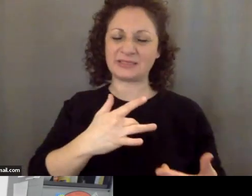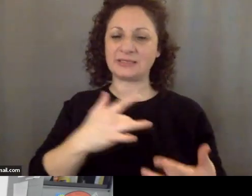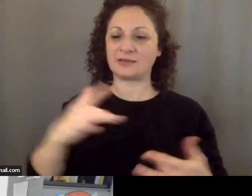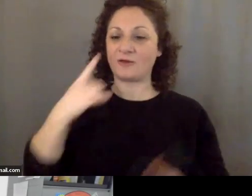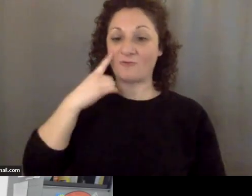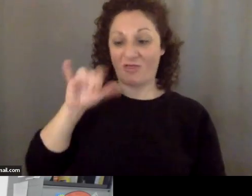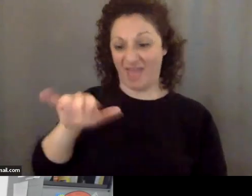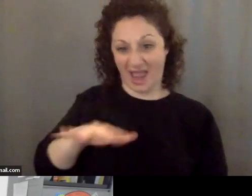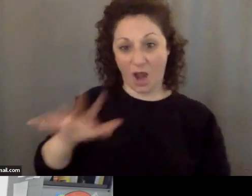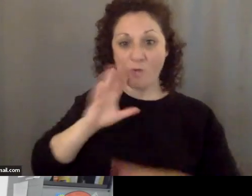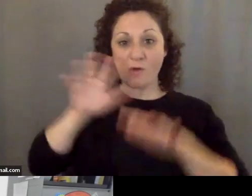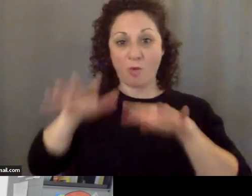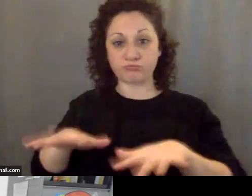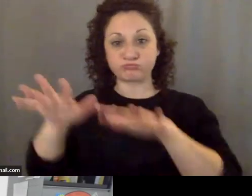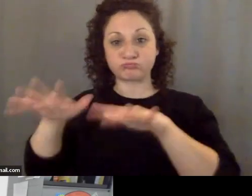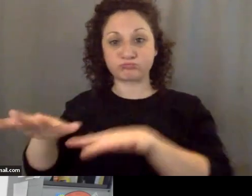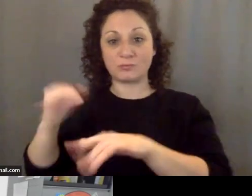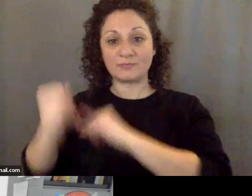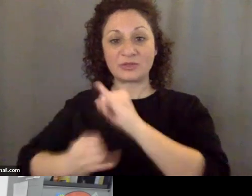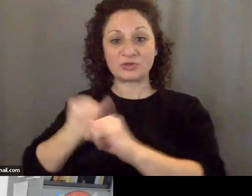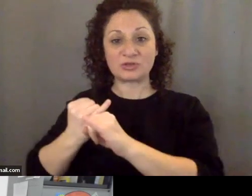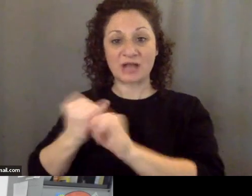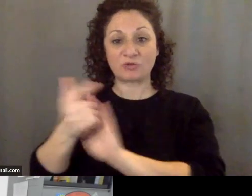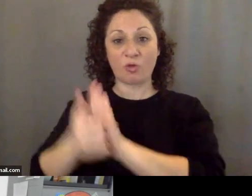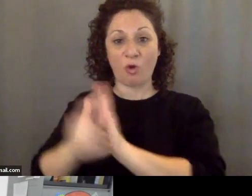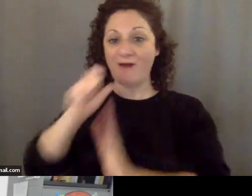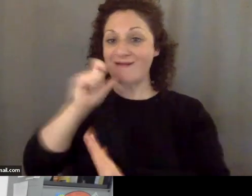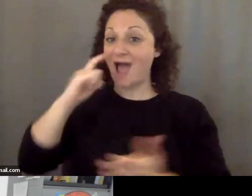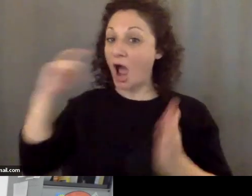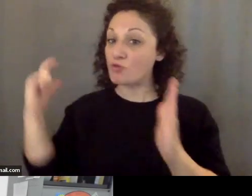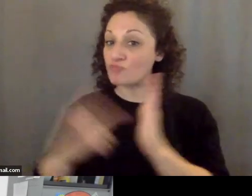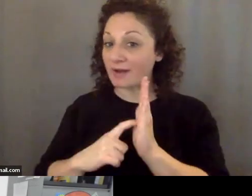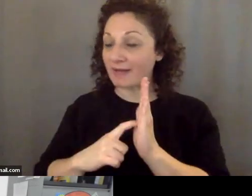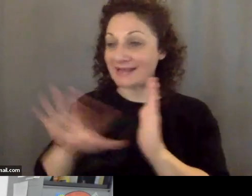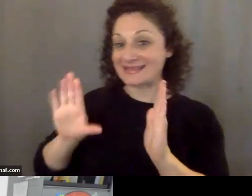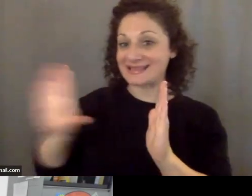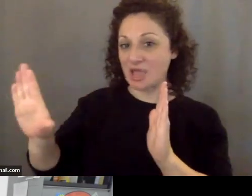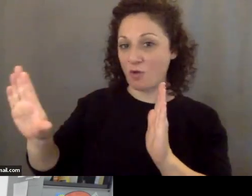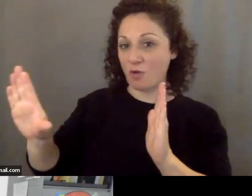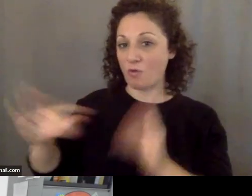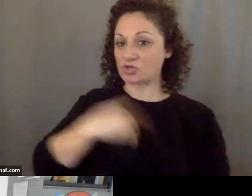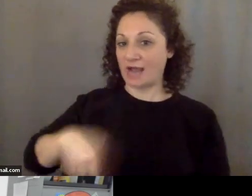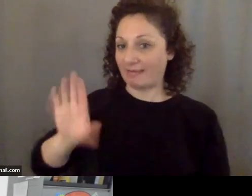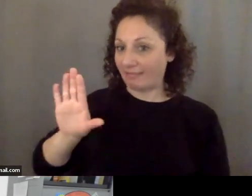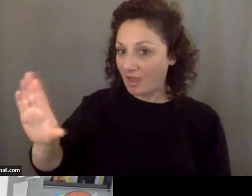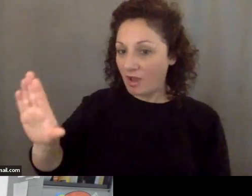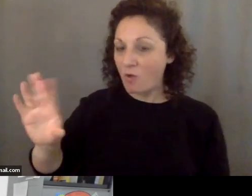international law does not recognize as China's territorial waters, then that's okay.